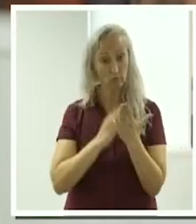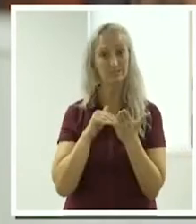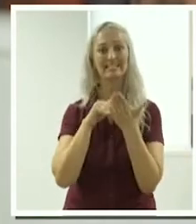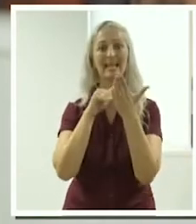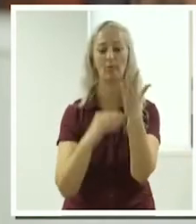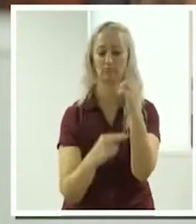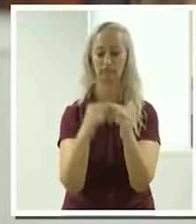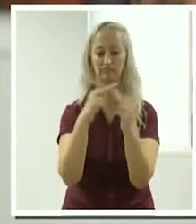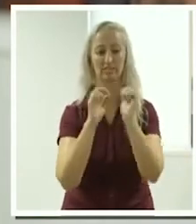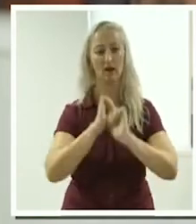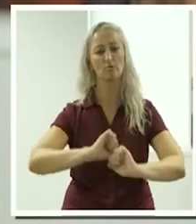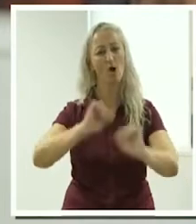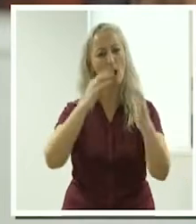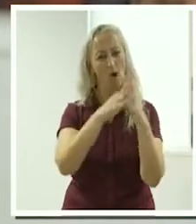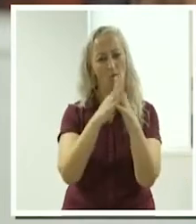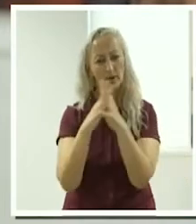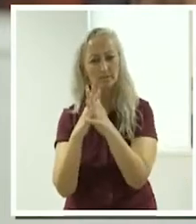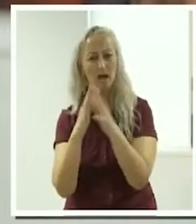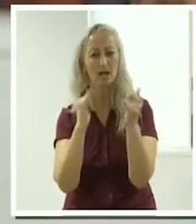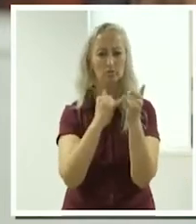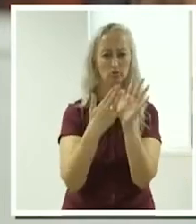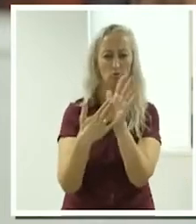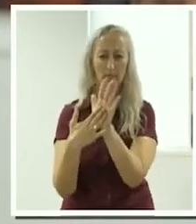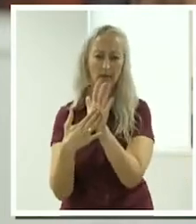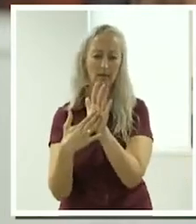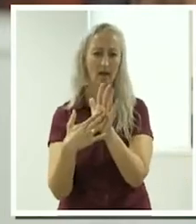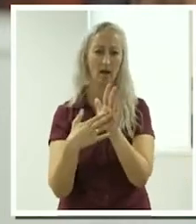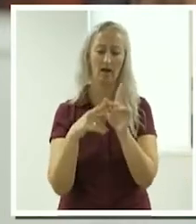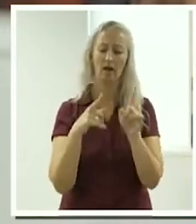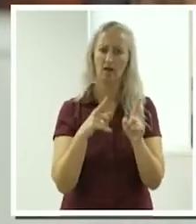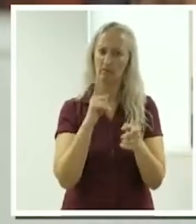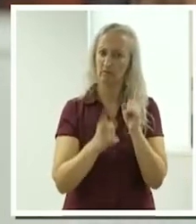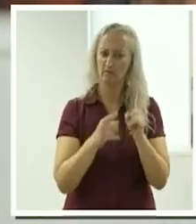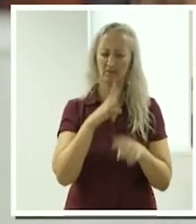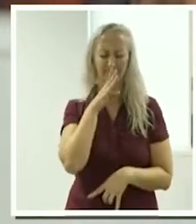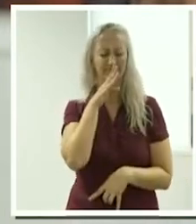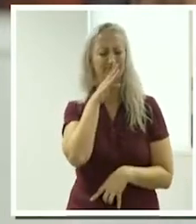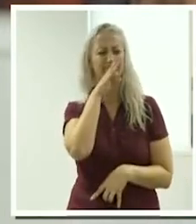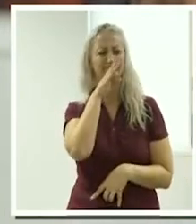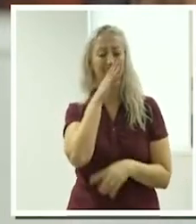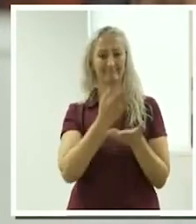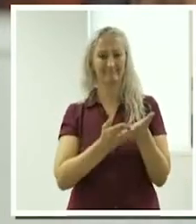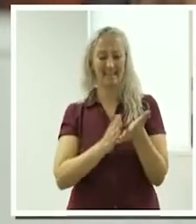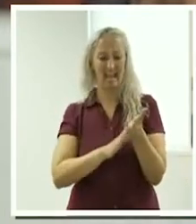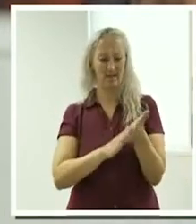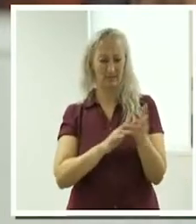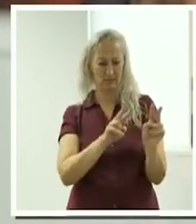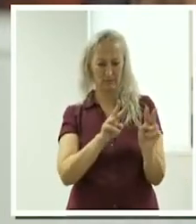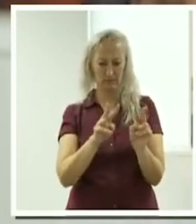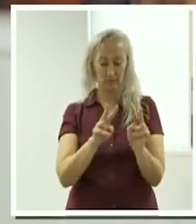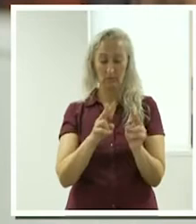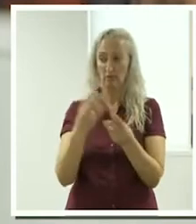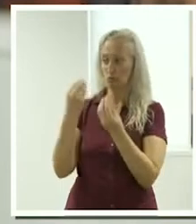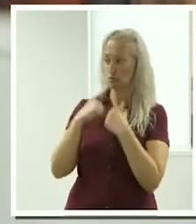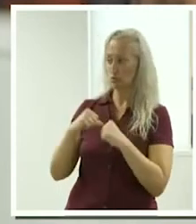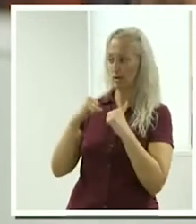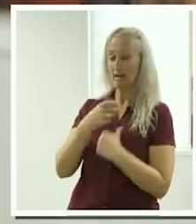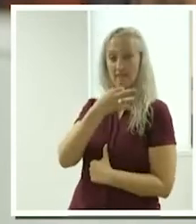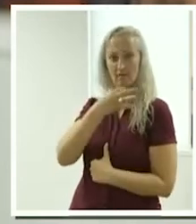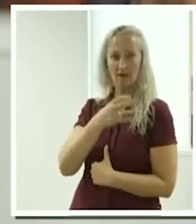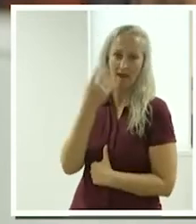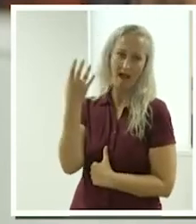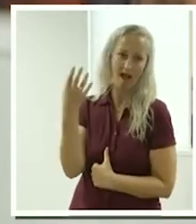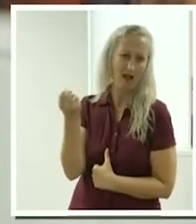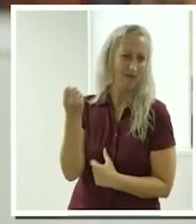and social media, those sorts of things, which can be a bit of a mystery to lots of people, but really important in